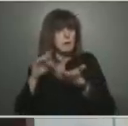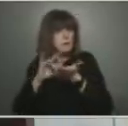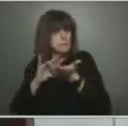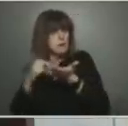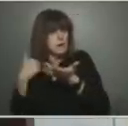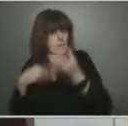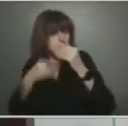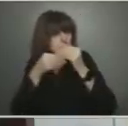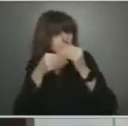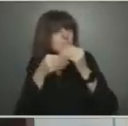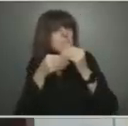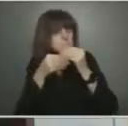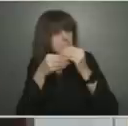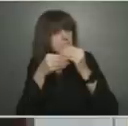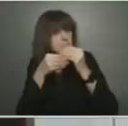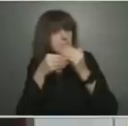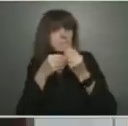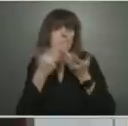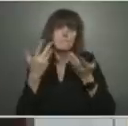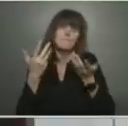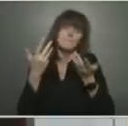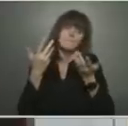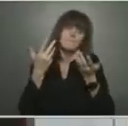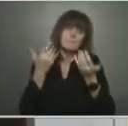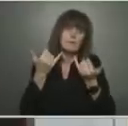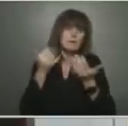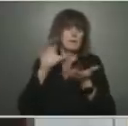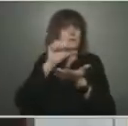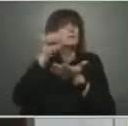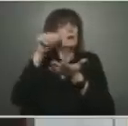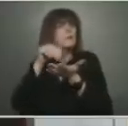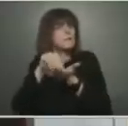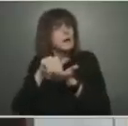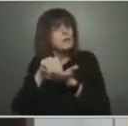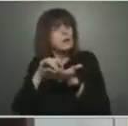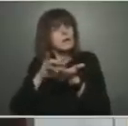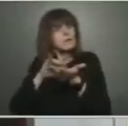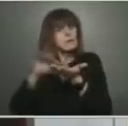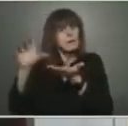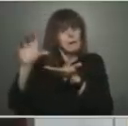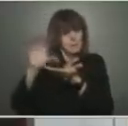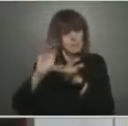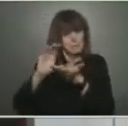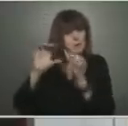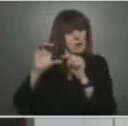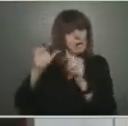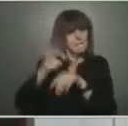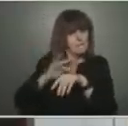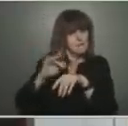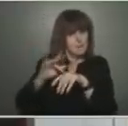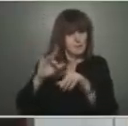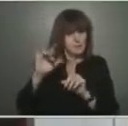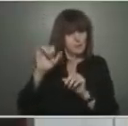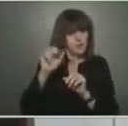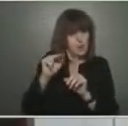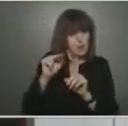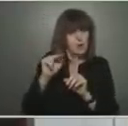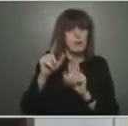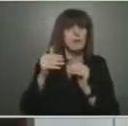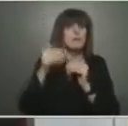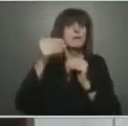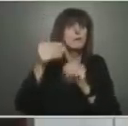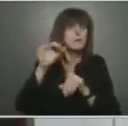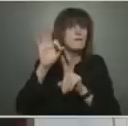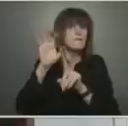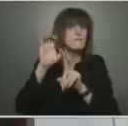,800 dose treatments that are available to Ontarians in January, another 10,000 in February, but more will be available. And I do